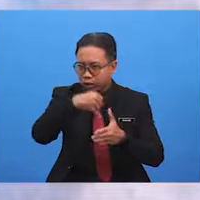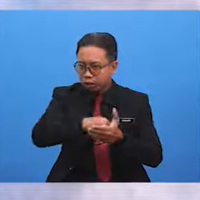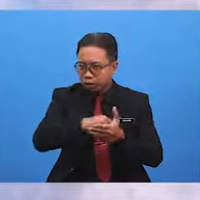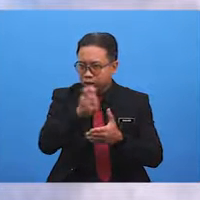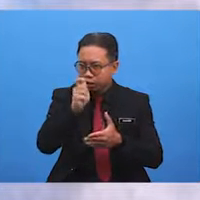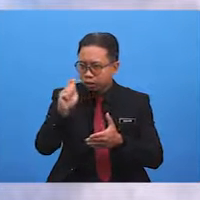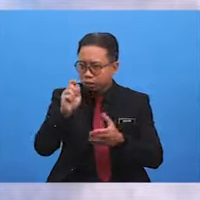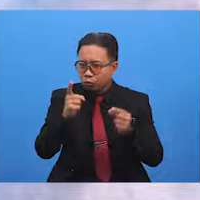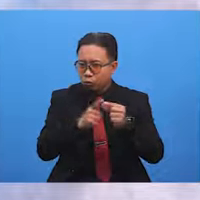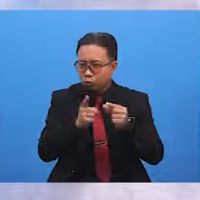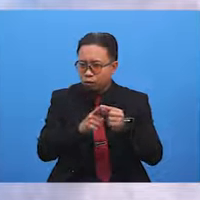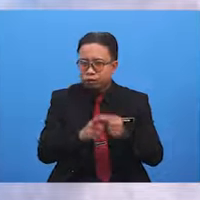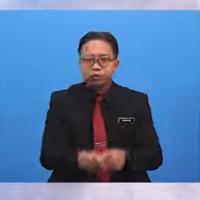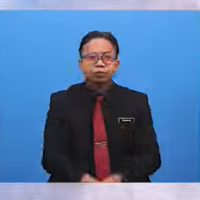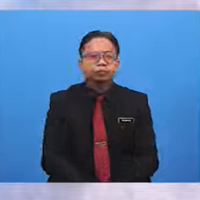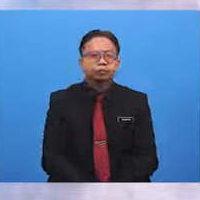turn green.